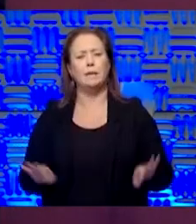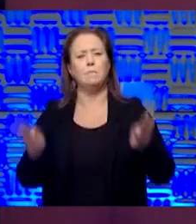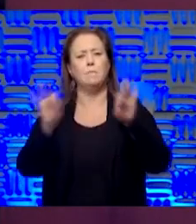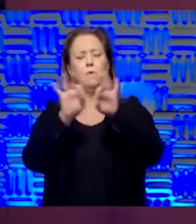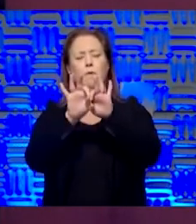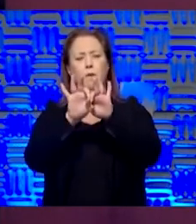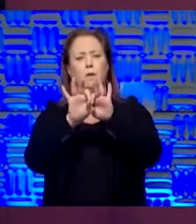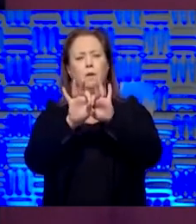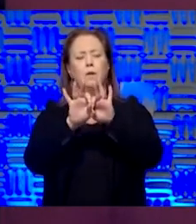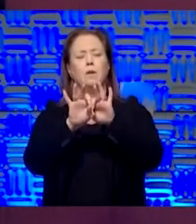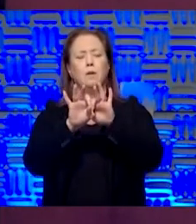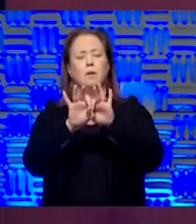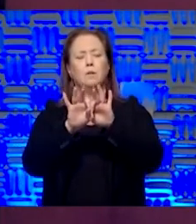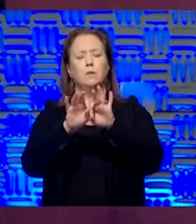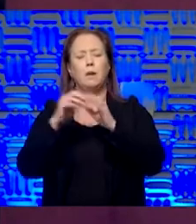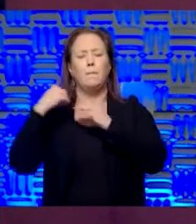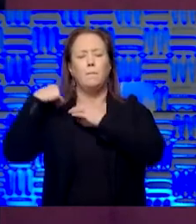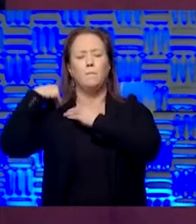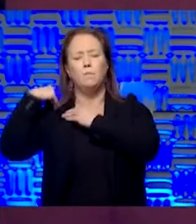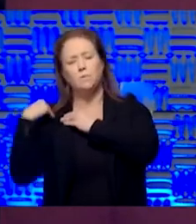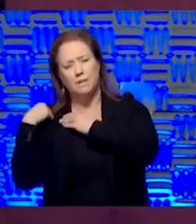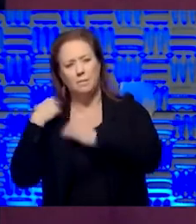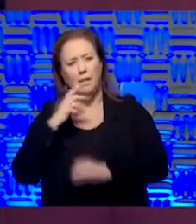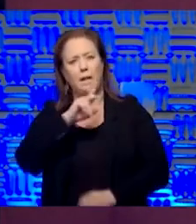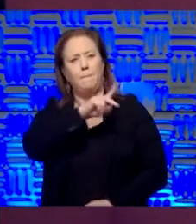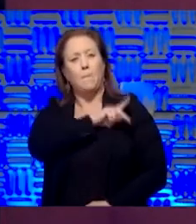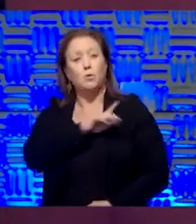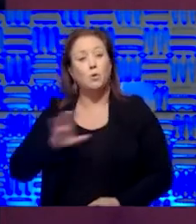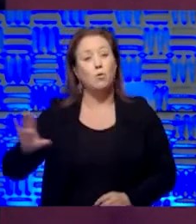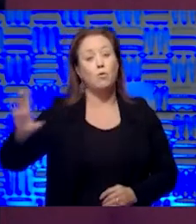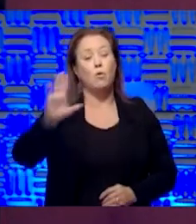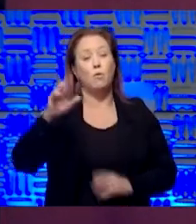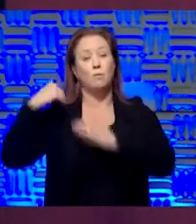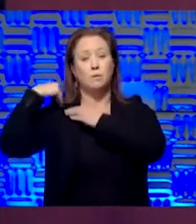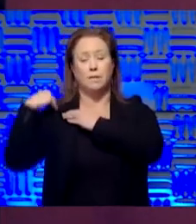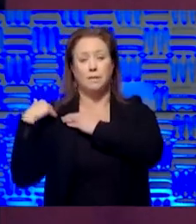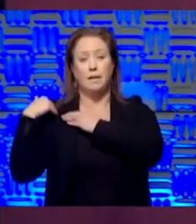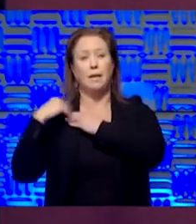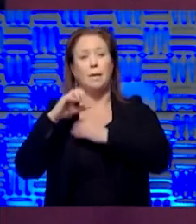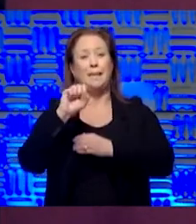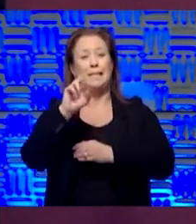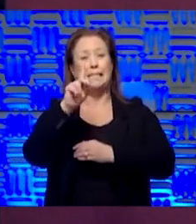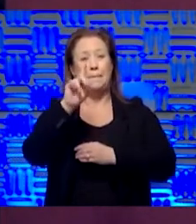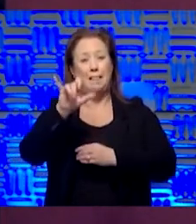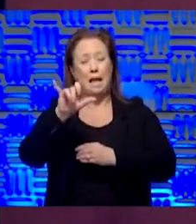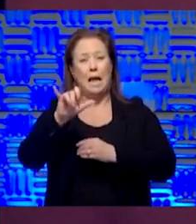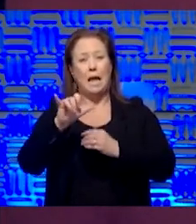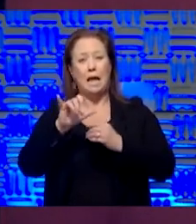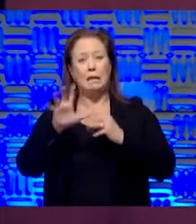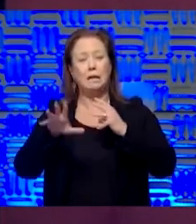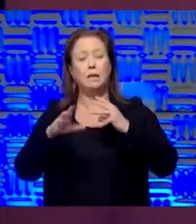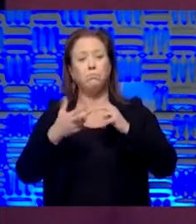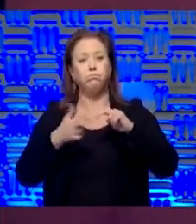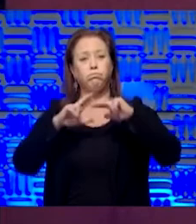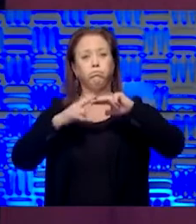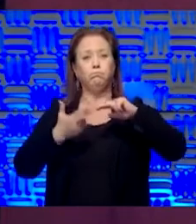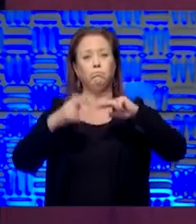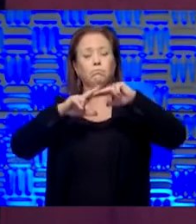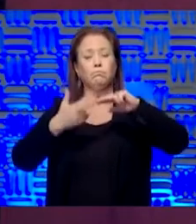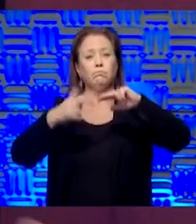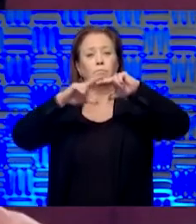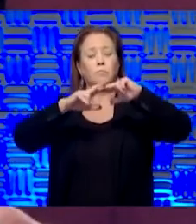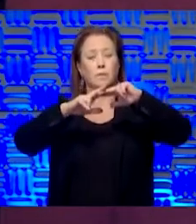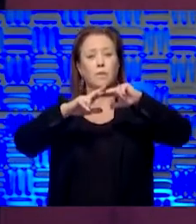still exercise personal responsibility as you reopen society. But it's given supply chain the opportunity to build up so we can take care of people.